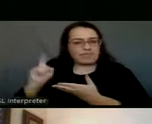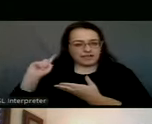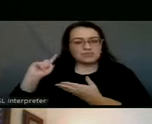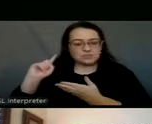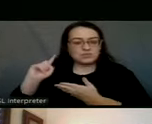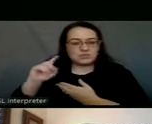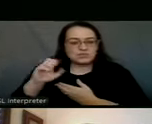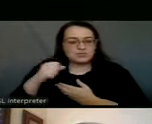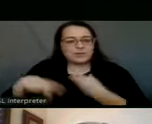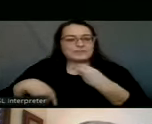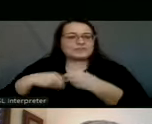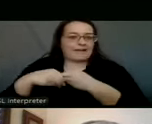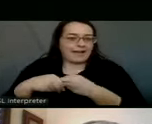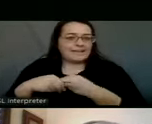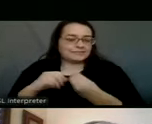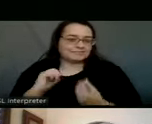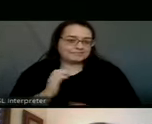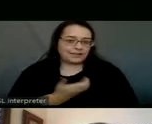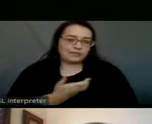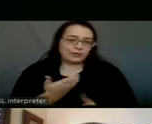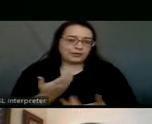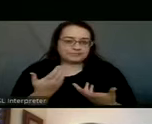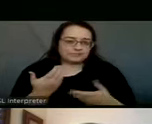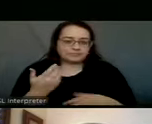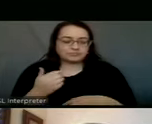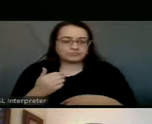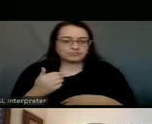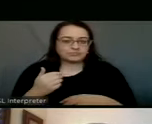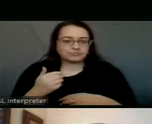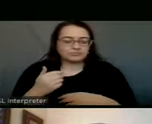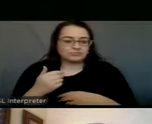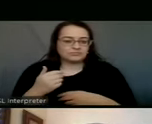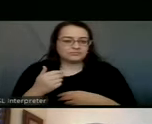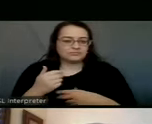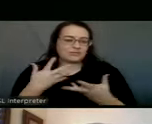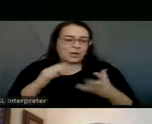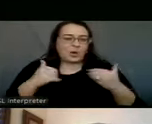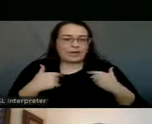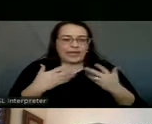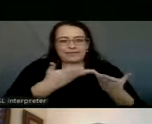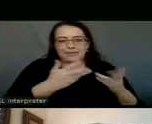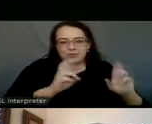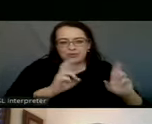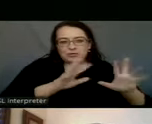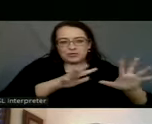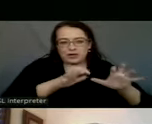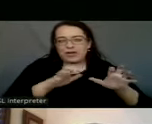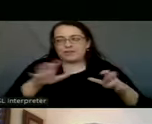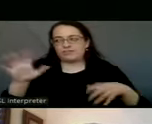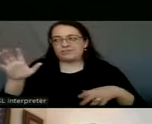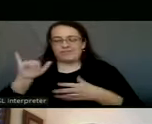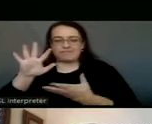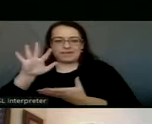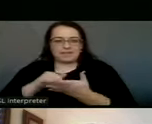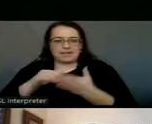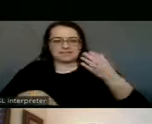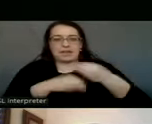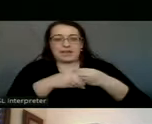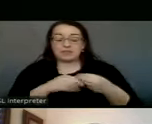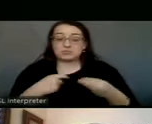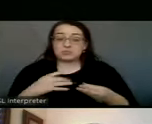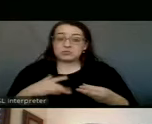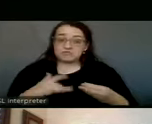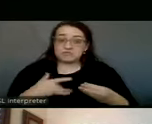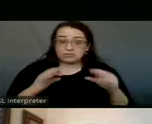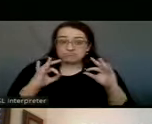we just added that to our, the, the doses that we currently had in our refrigerators and freezers. And so we are sitting pretty well